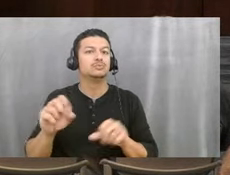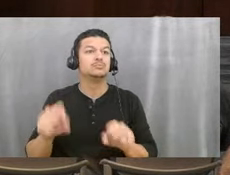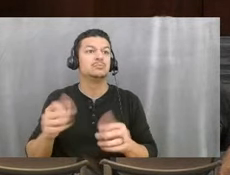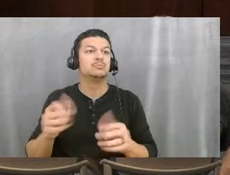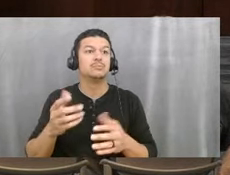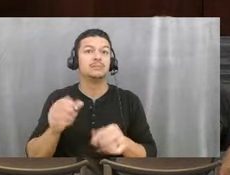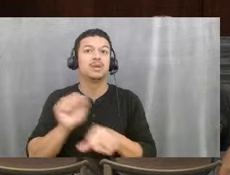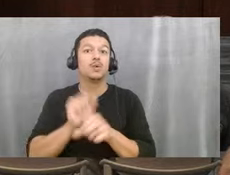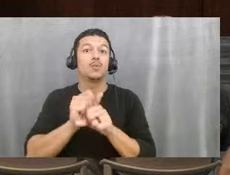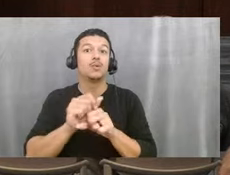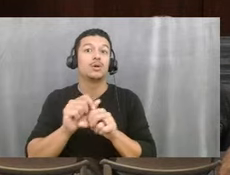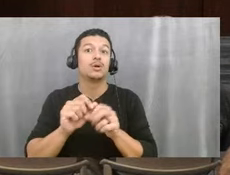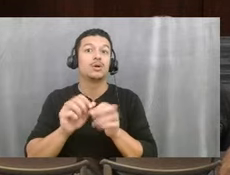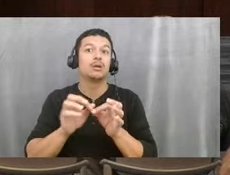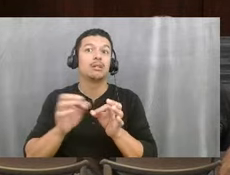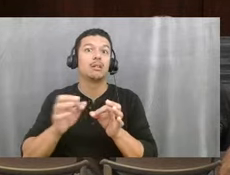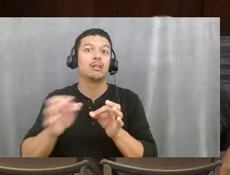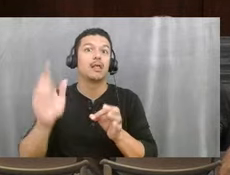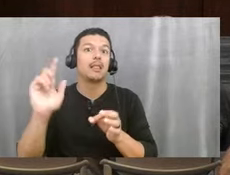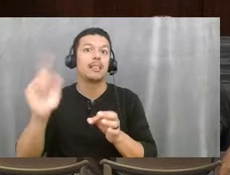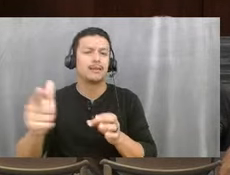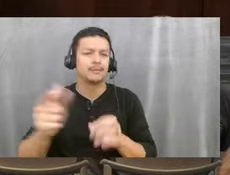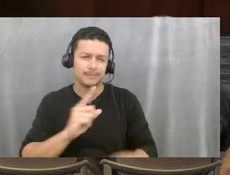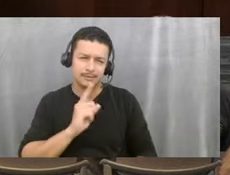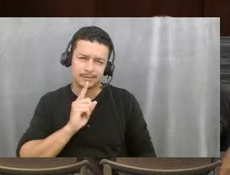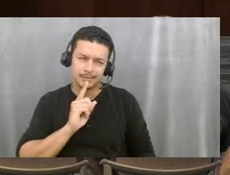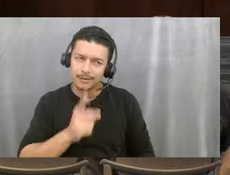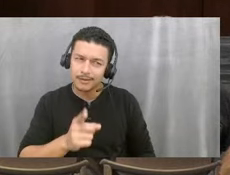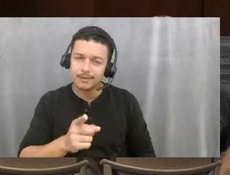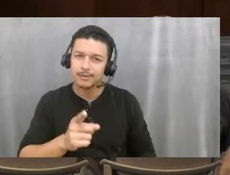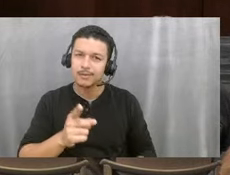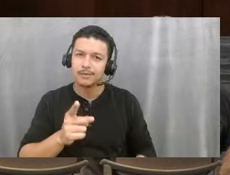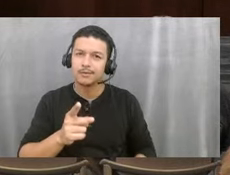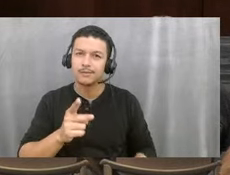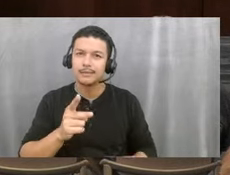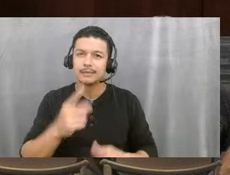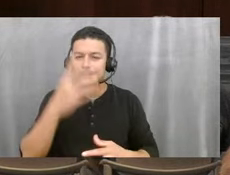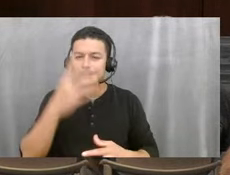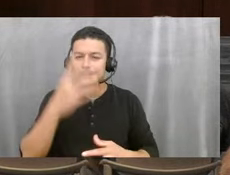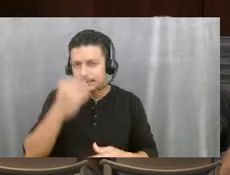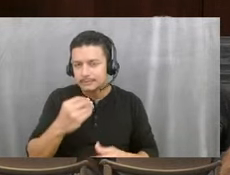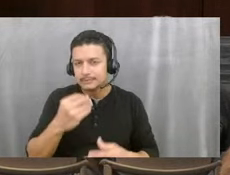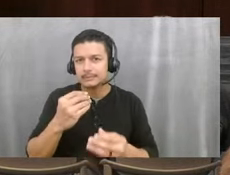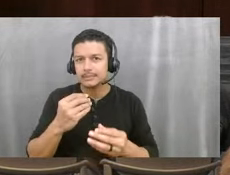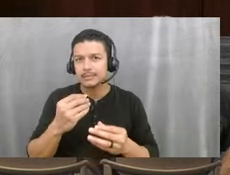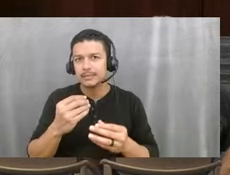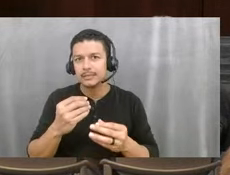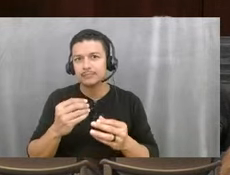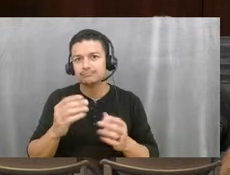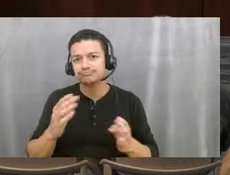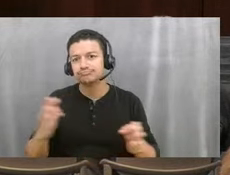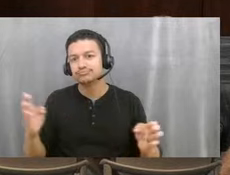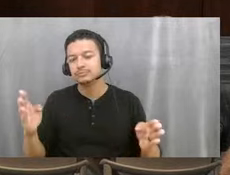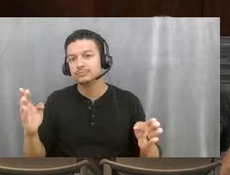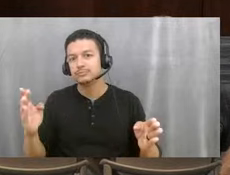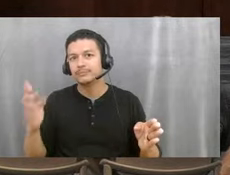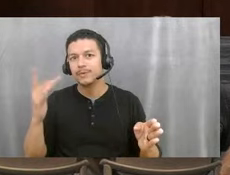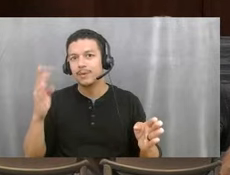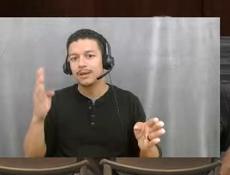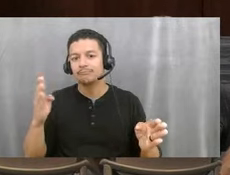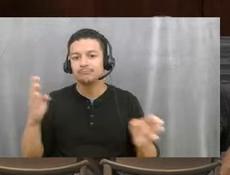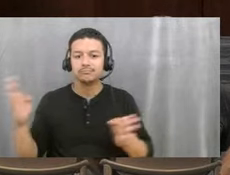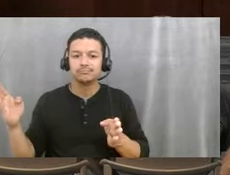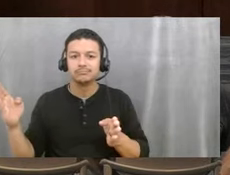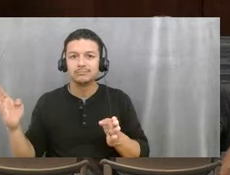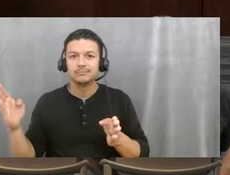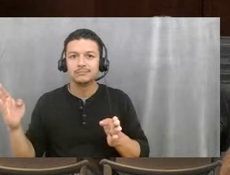are they really recouping that sleeping in time by having to work an hour later in order to get the